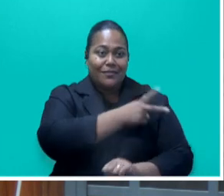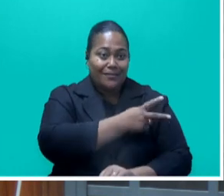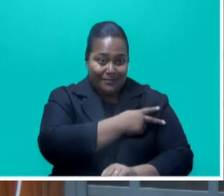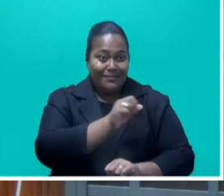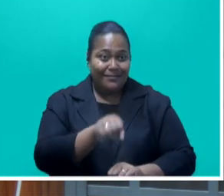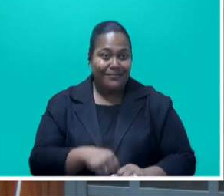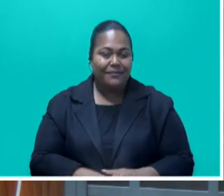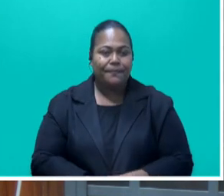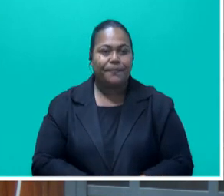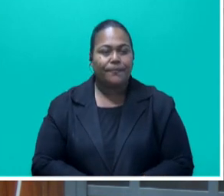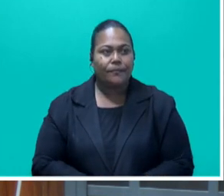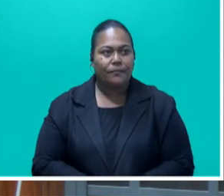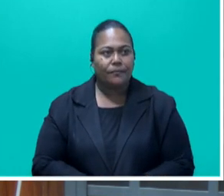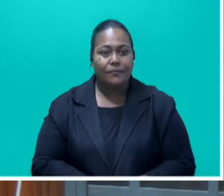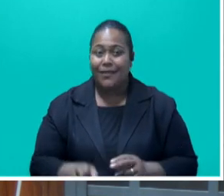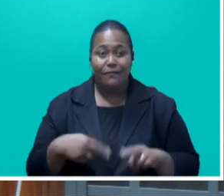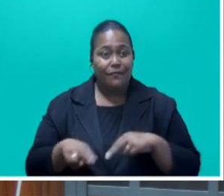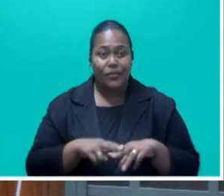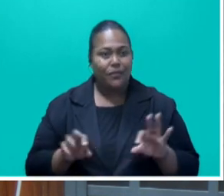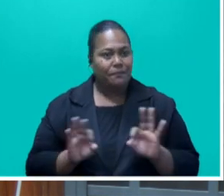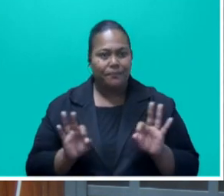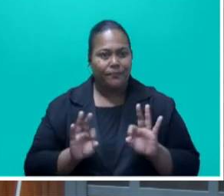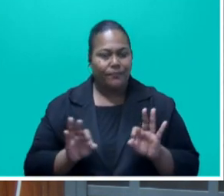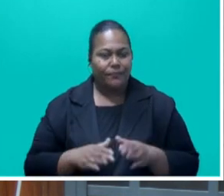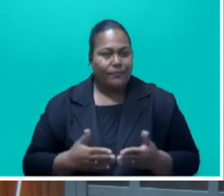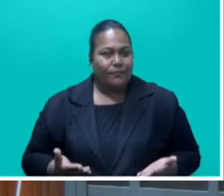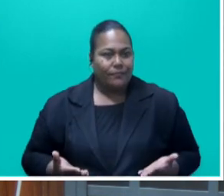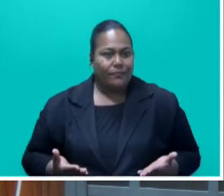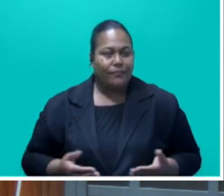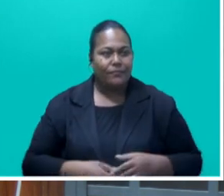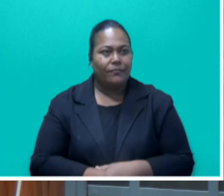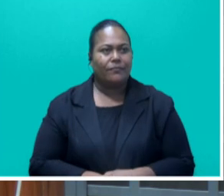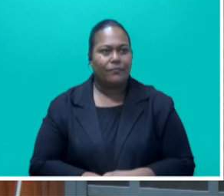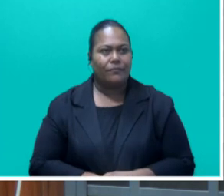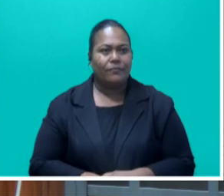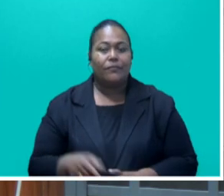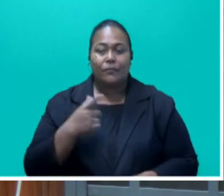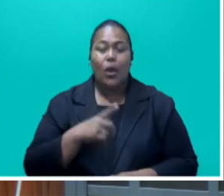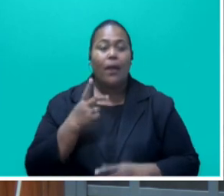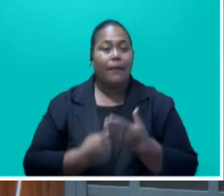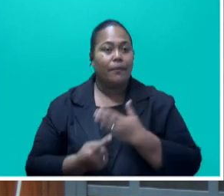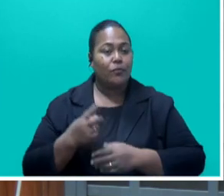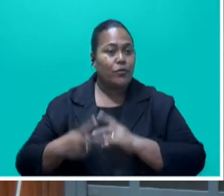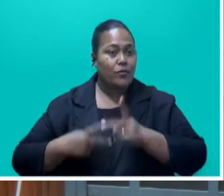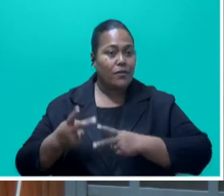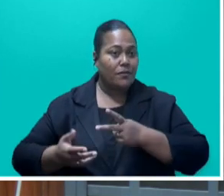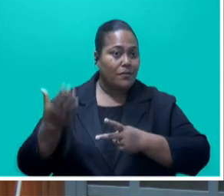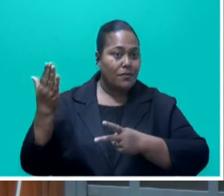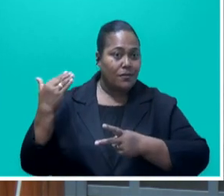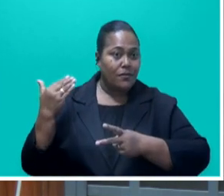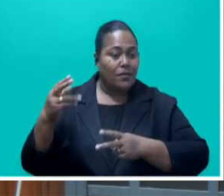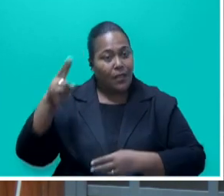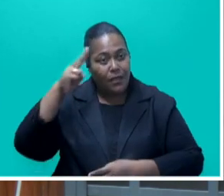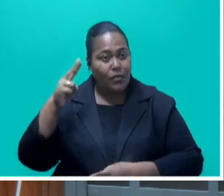On the Speaker, at the moment, Fiji does not have one, purely because there have been processes in the past where a national